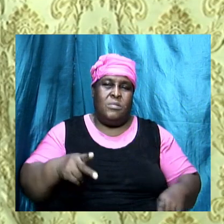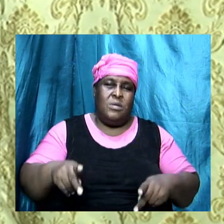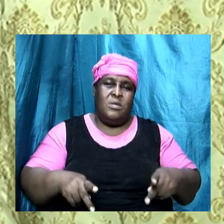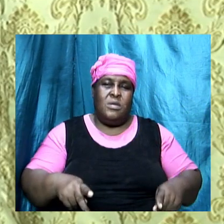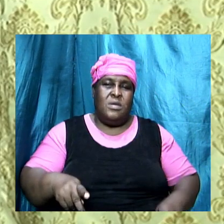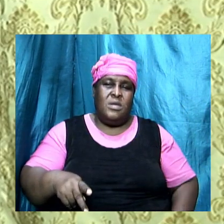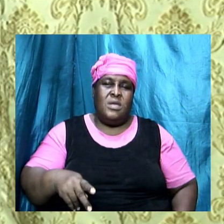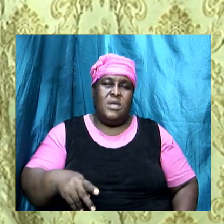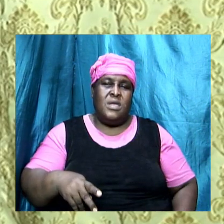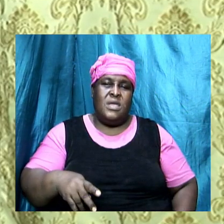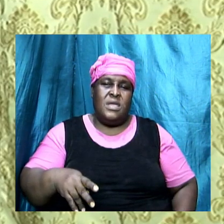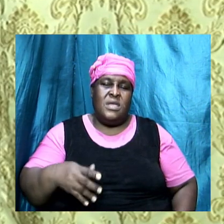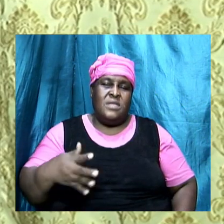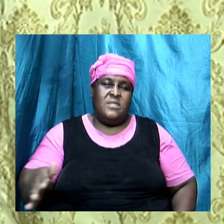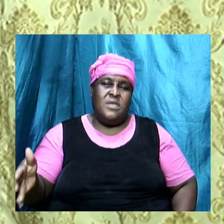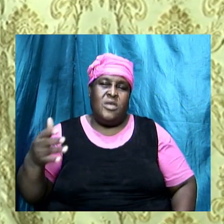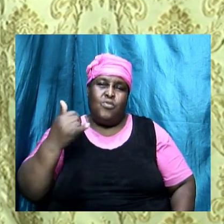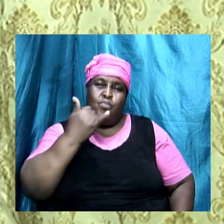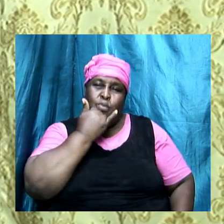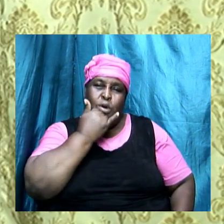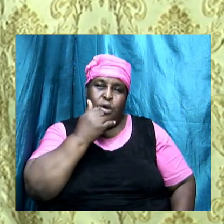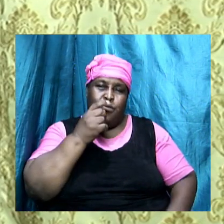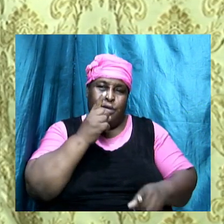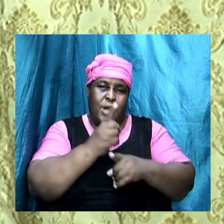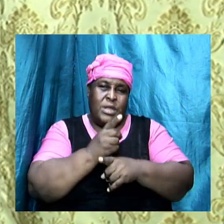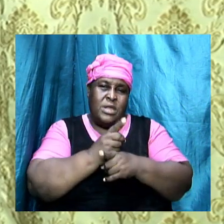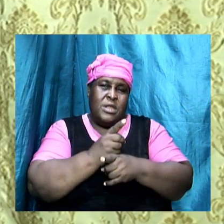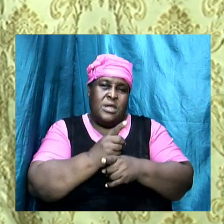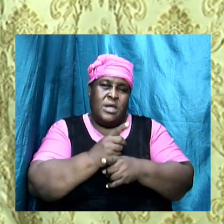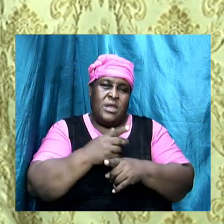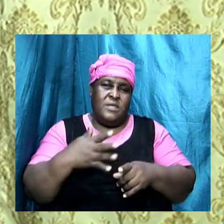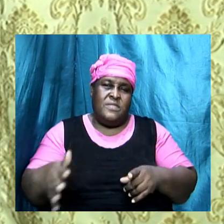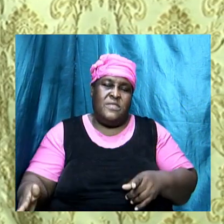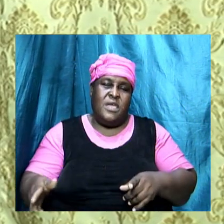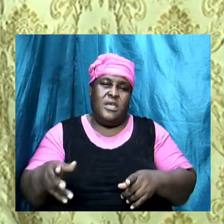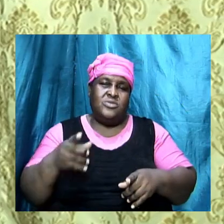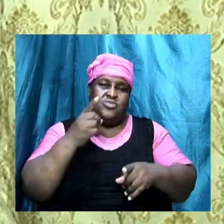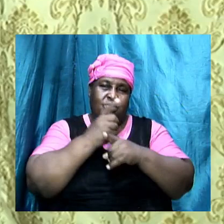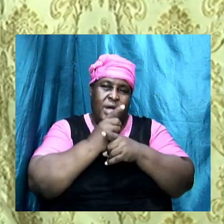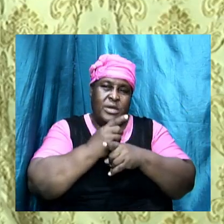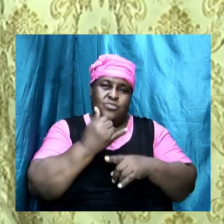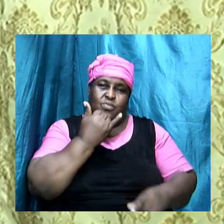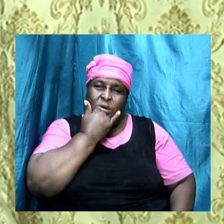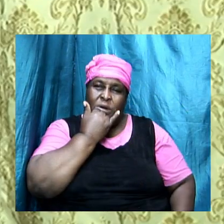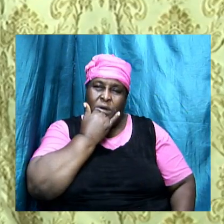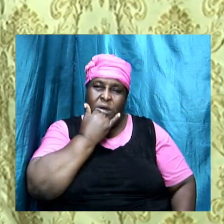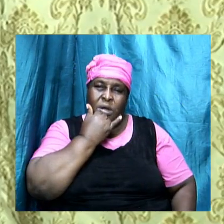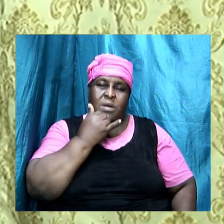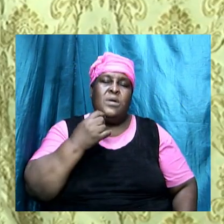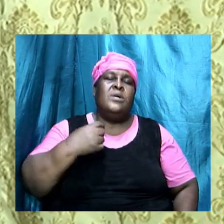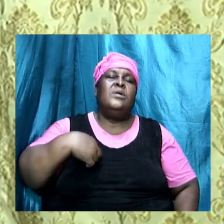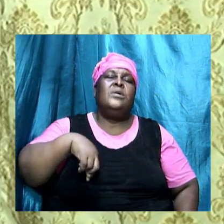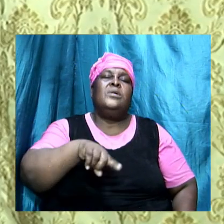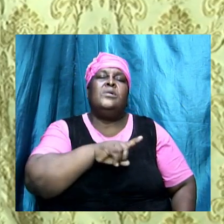is right and the thing that is right is wrong it's the same thing they are saying no we that are